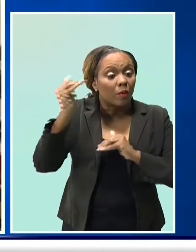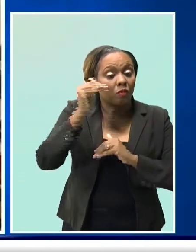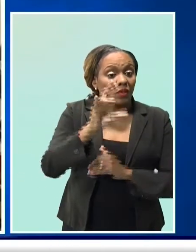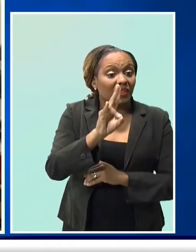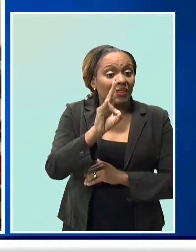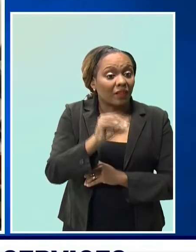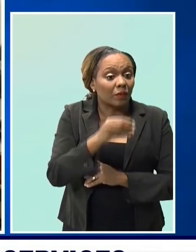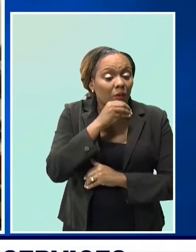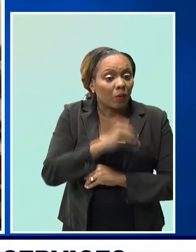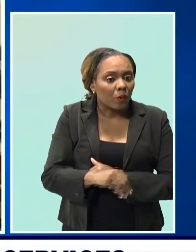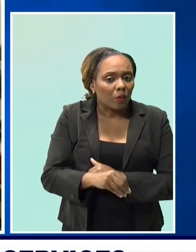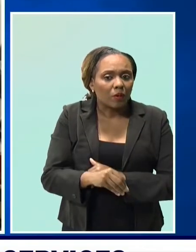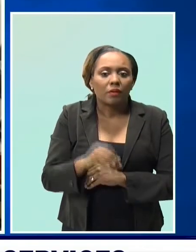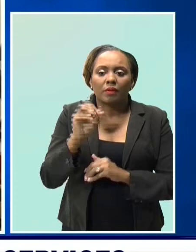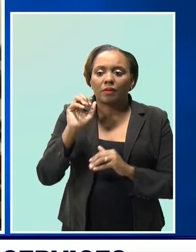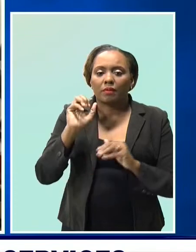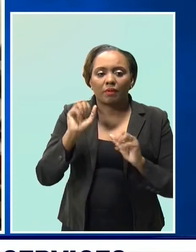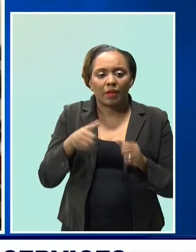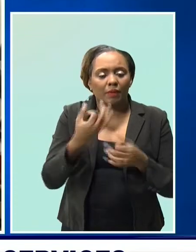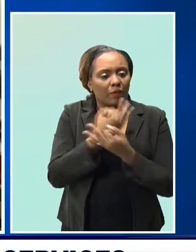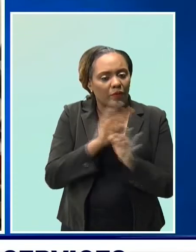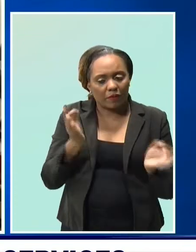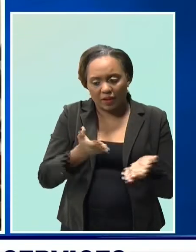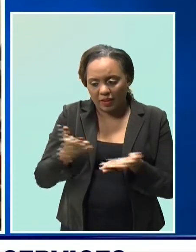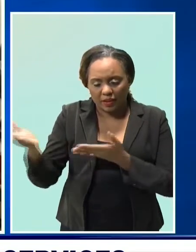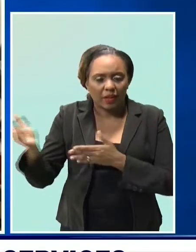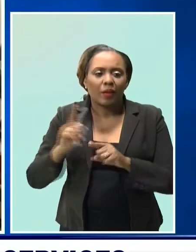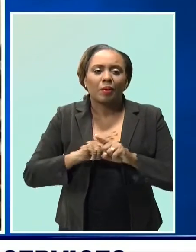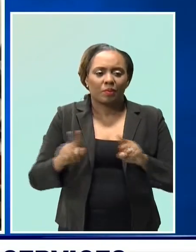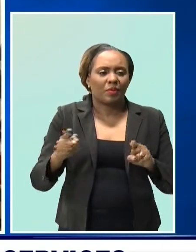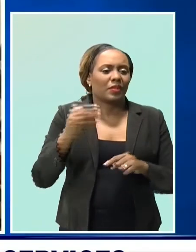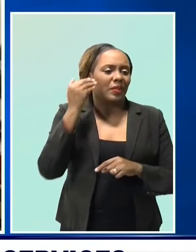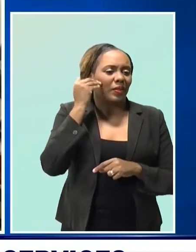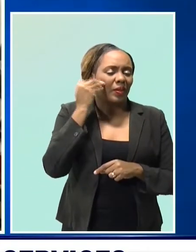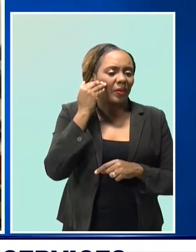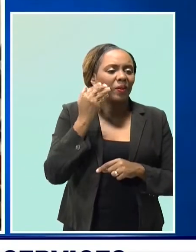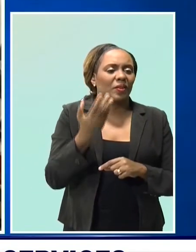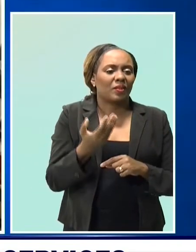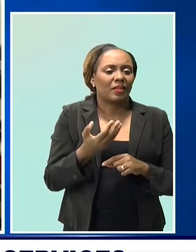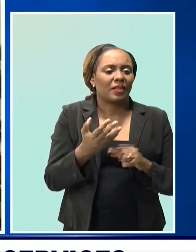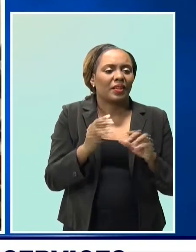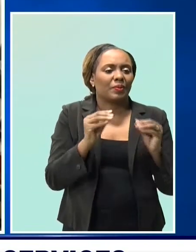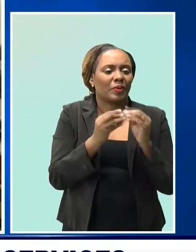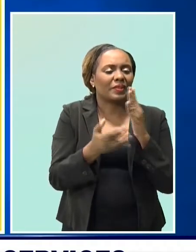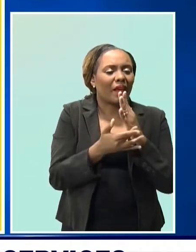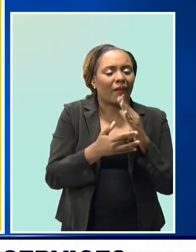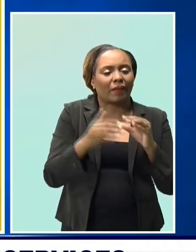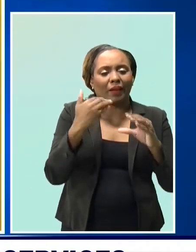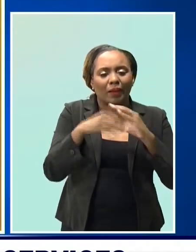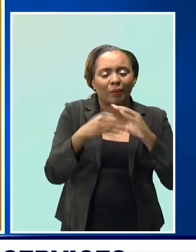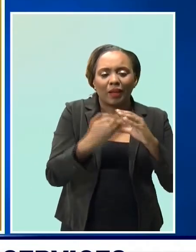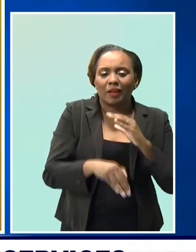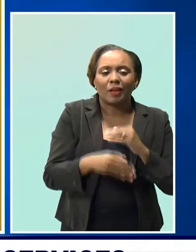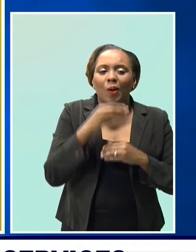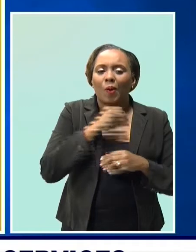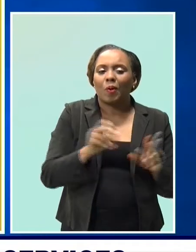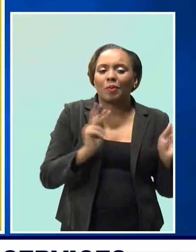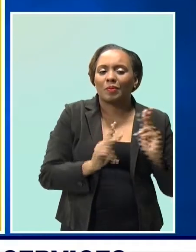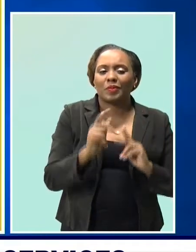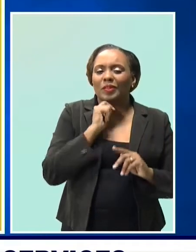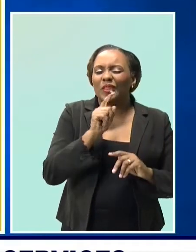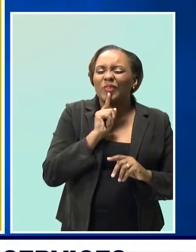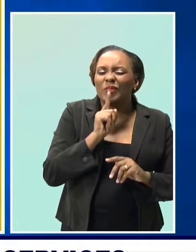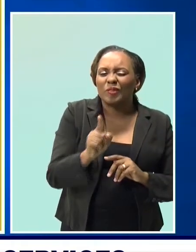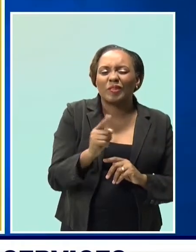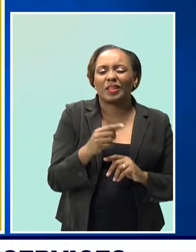because it's technology related and we need to try to promote more the whole email ordering system. And with citizens being warned to